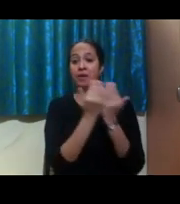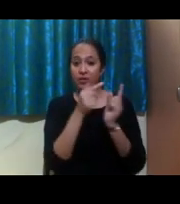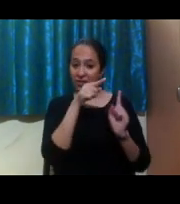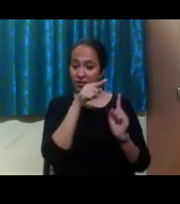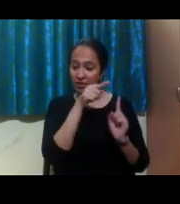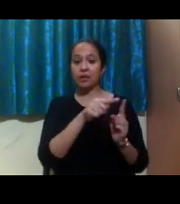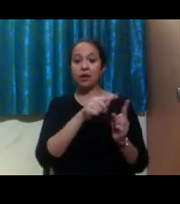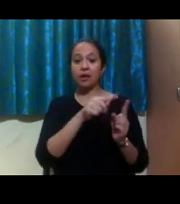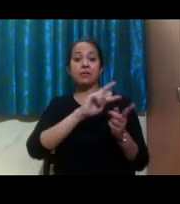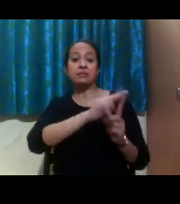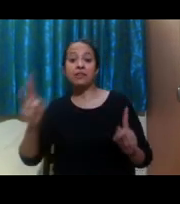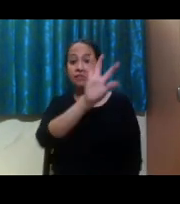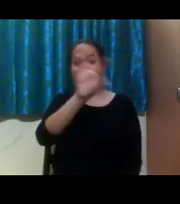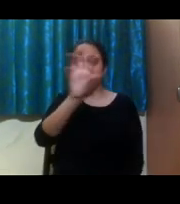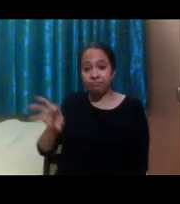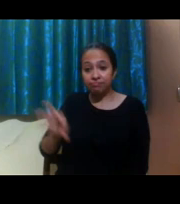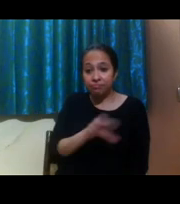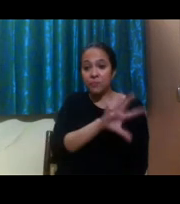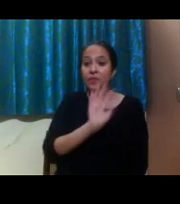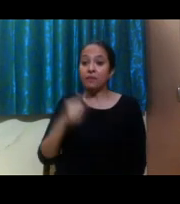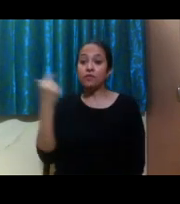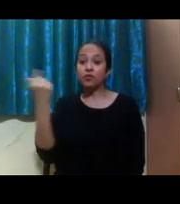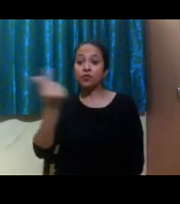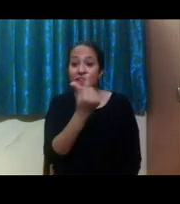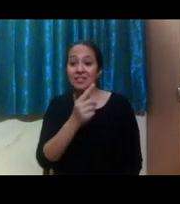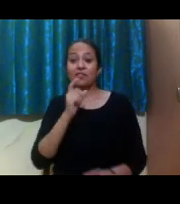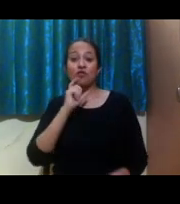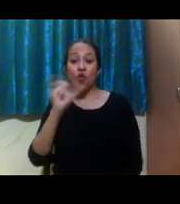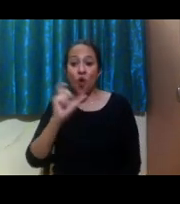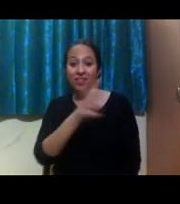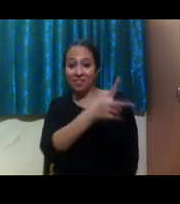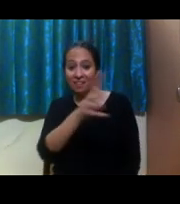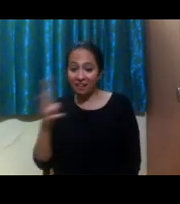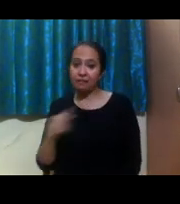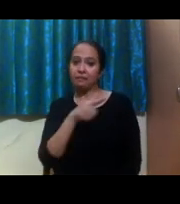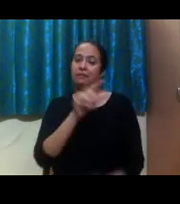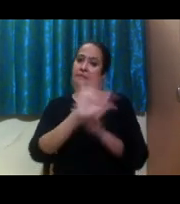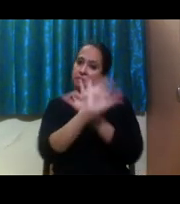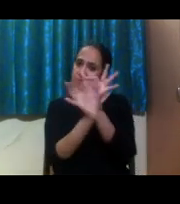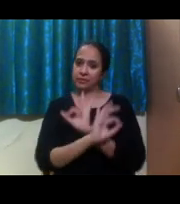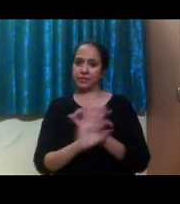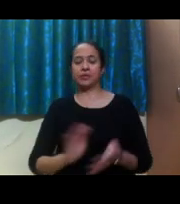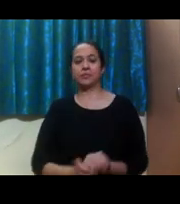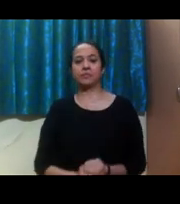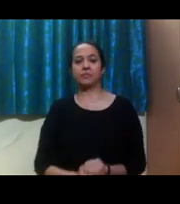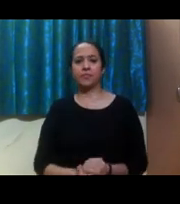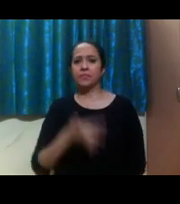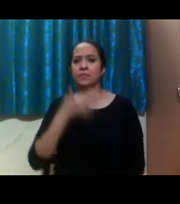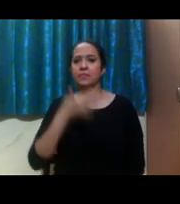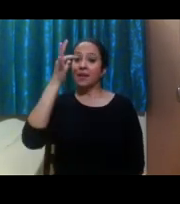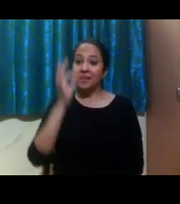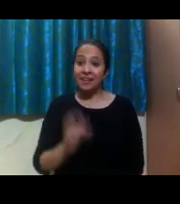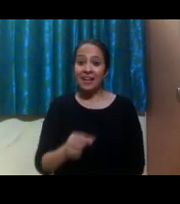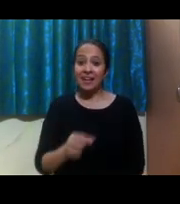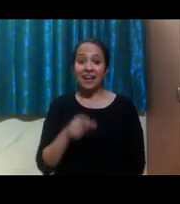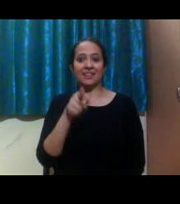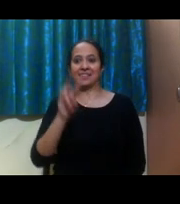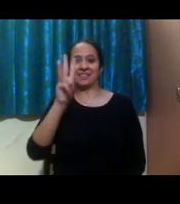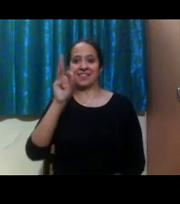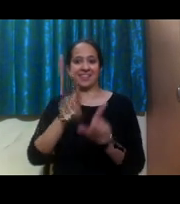in the United States. And because of this really big historic 30th anniversary of the ADA,